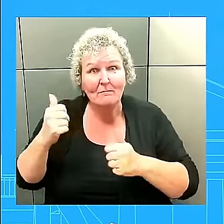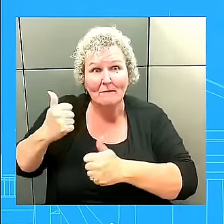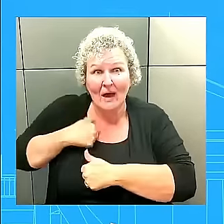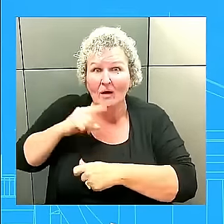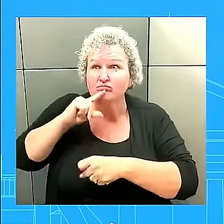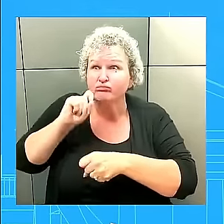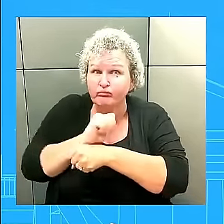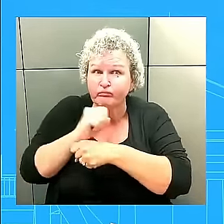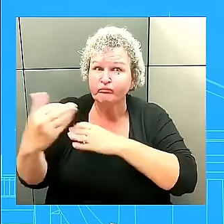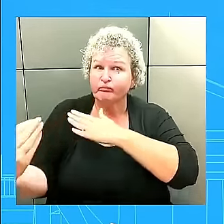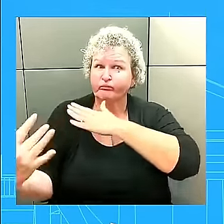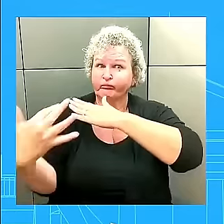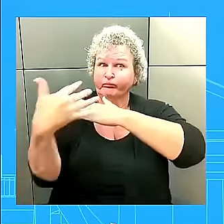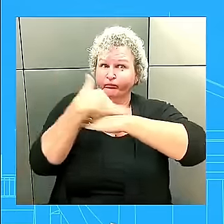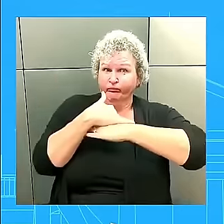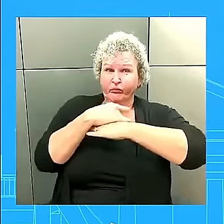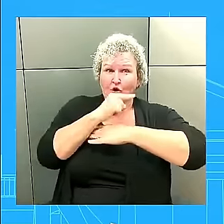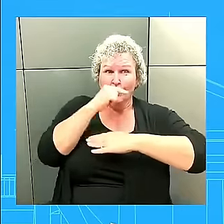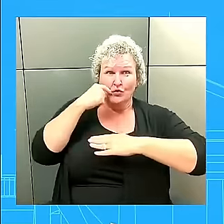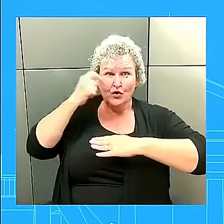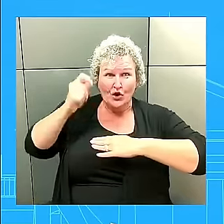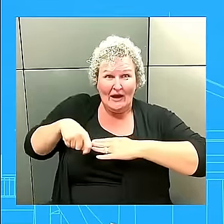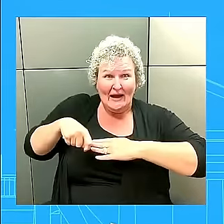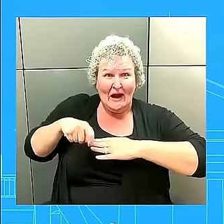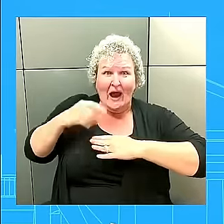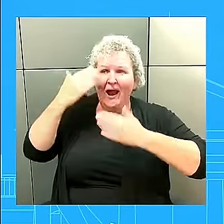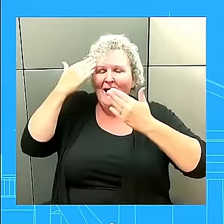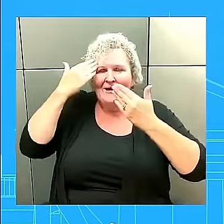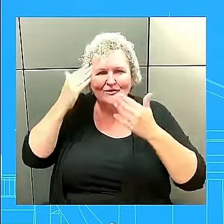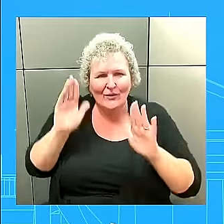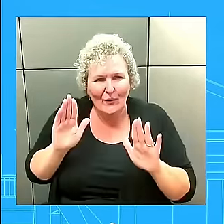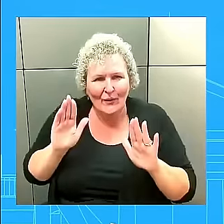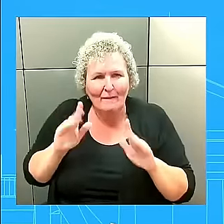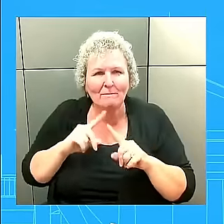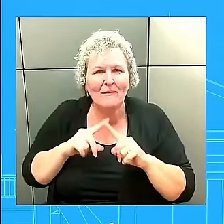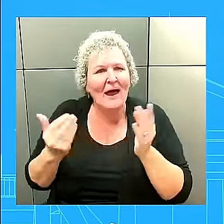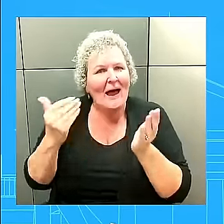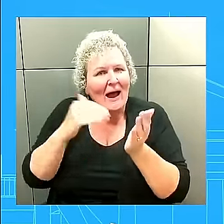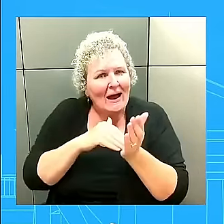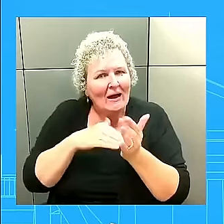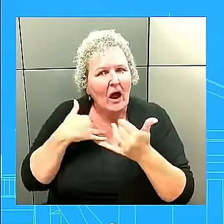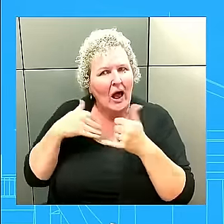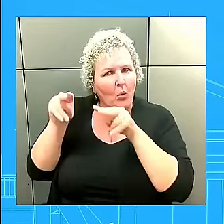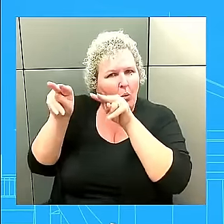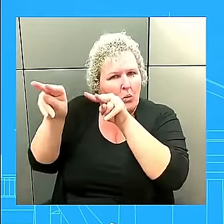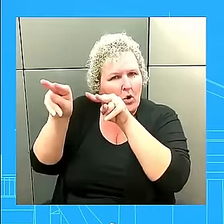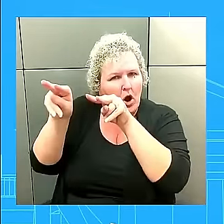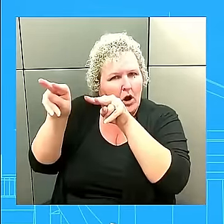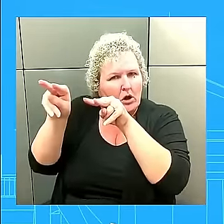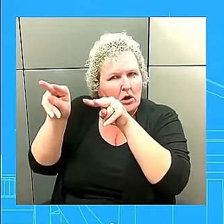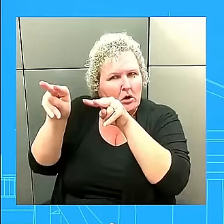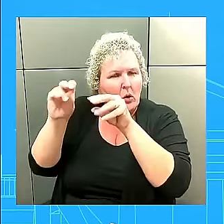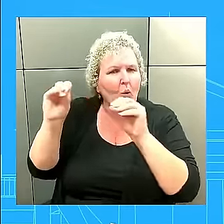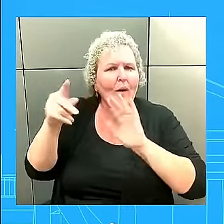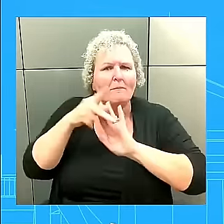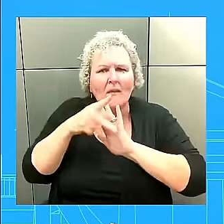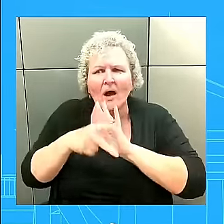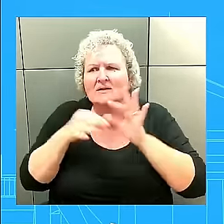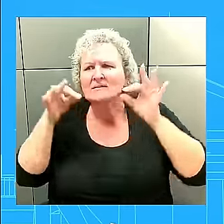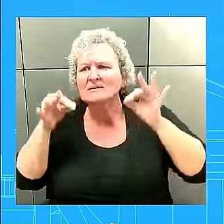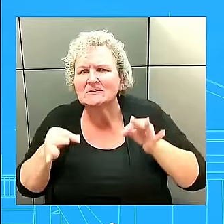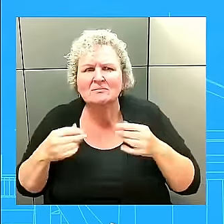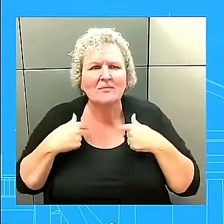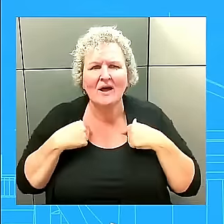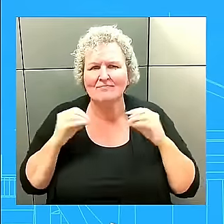number one, we're monitoring this closely. I don't have any policy decisions or options to speak to today. Um, I can tell you the last thing I'll say